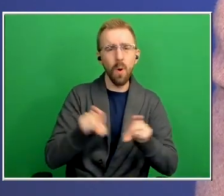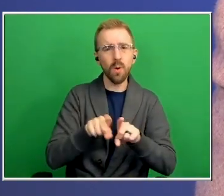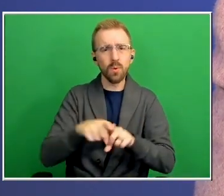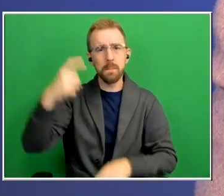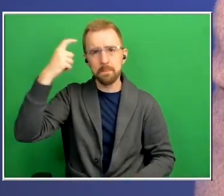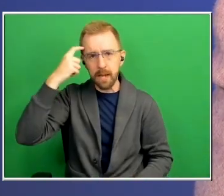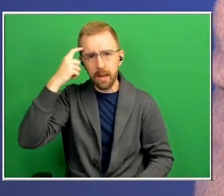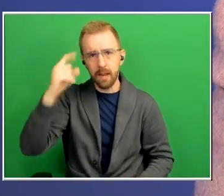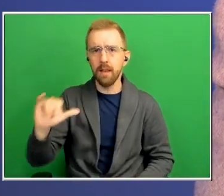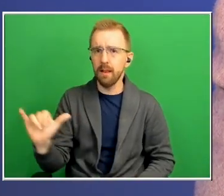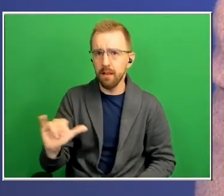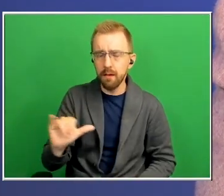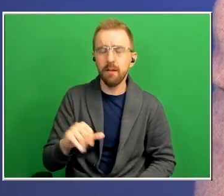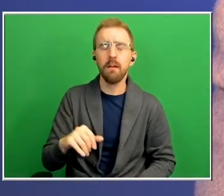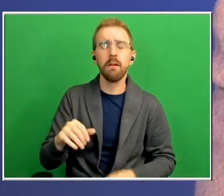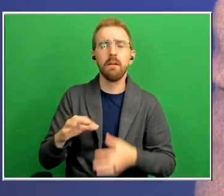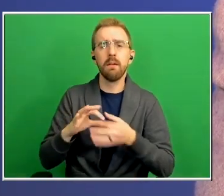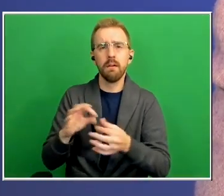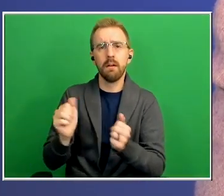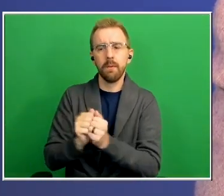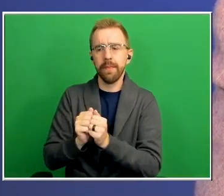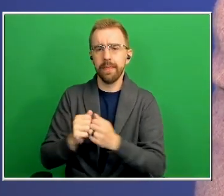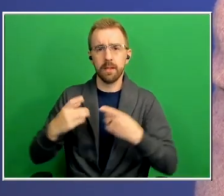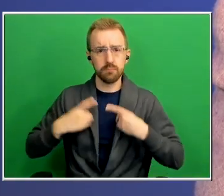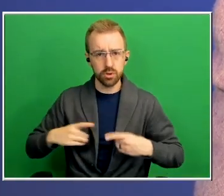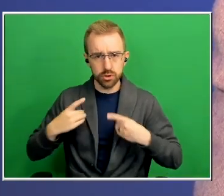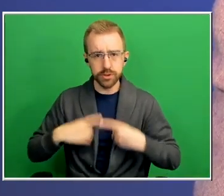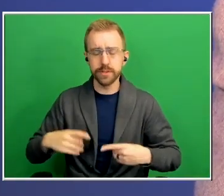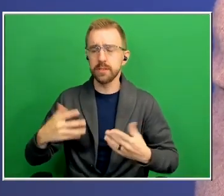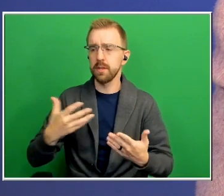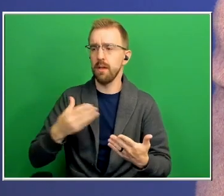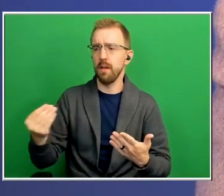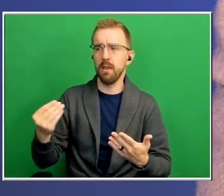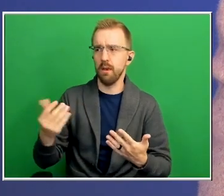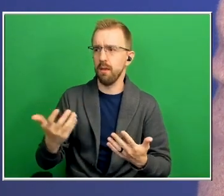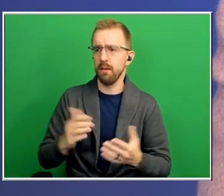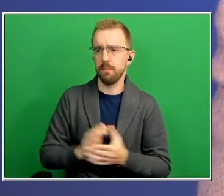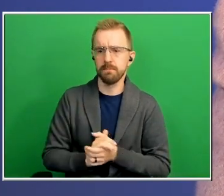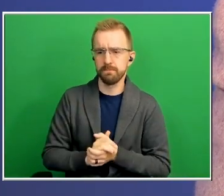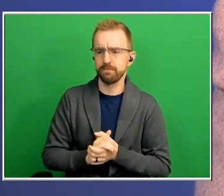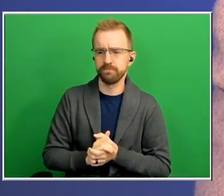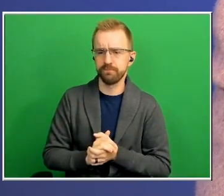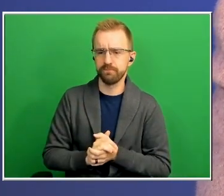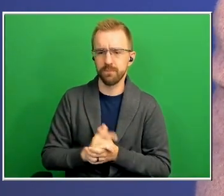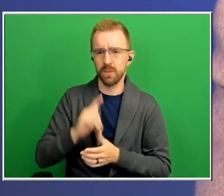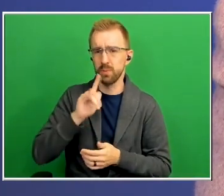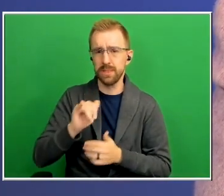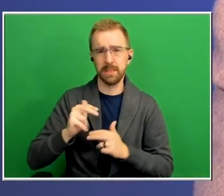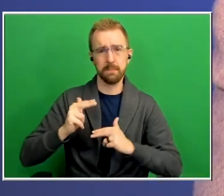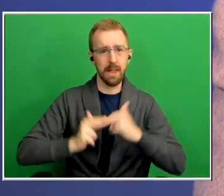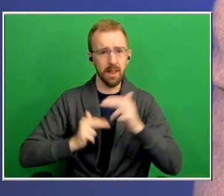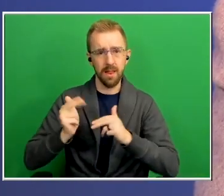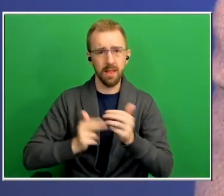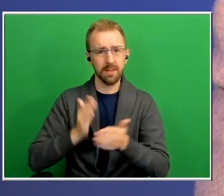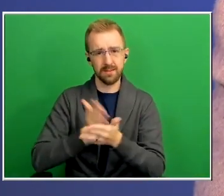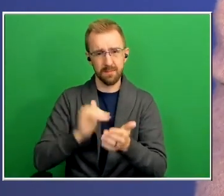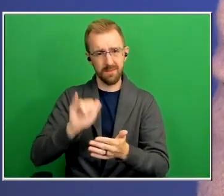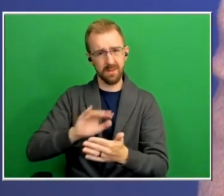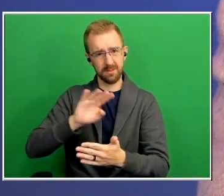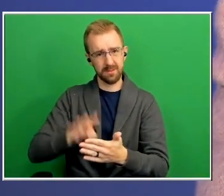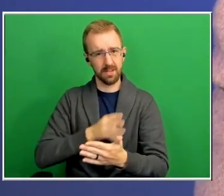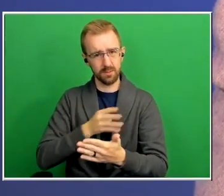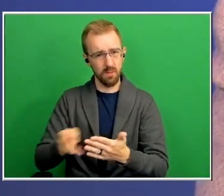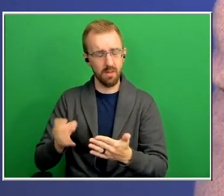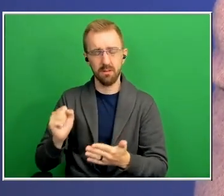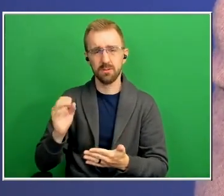in terms of the the depression and uh really building some of that schedule so you know everything